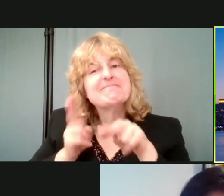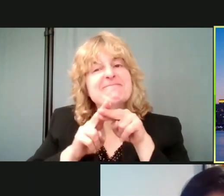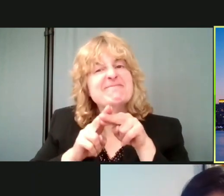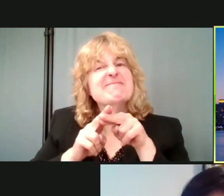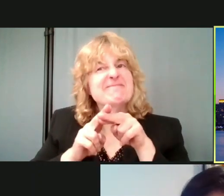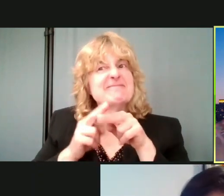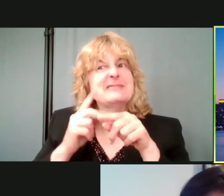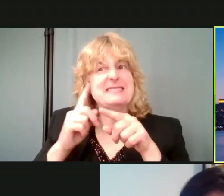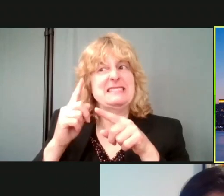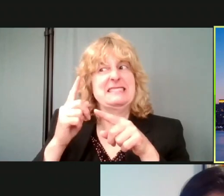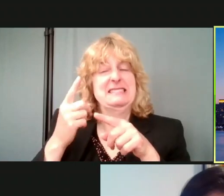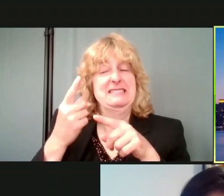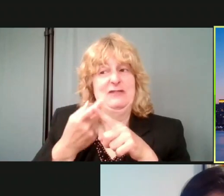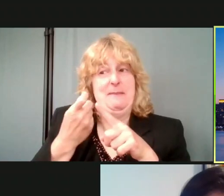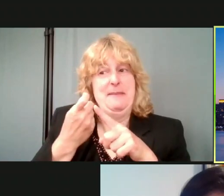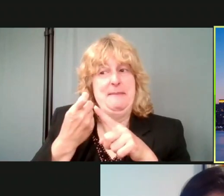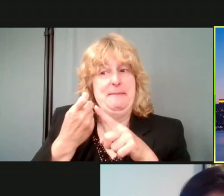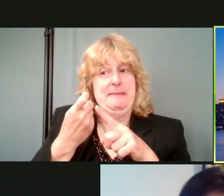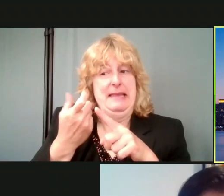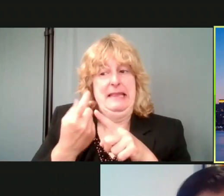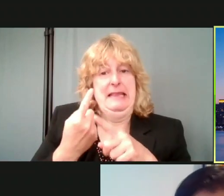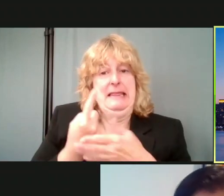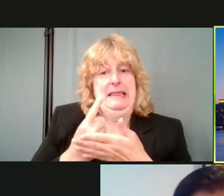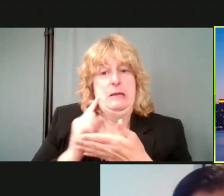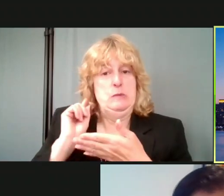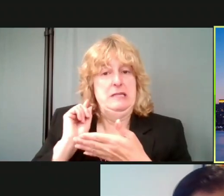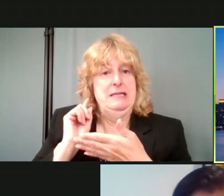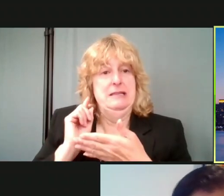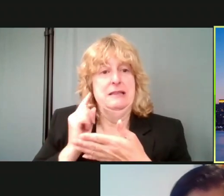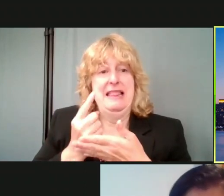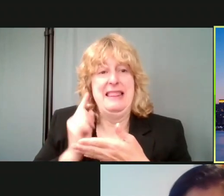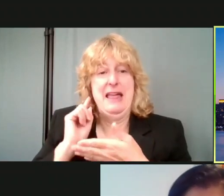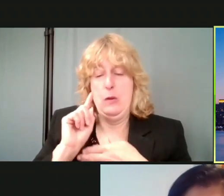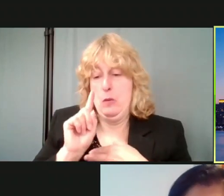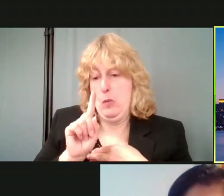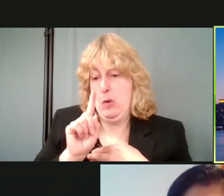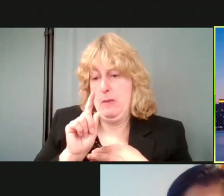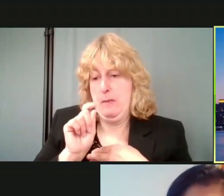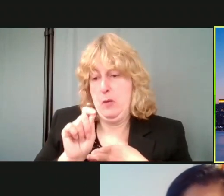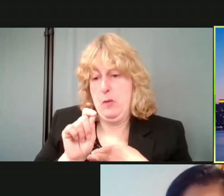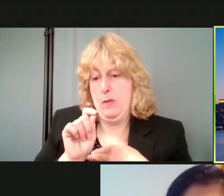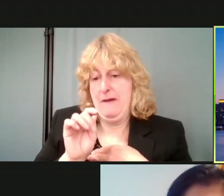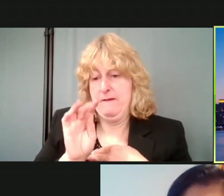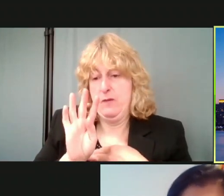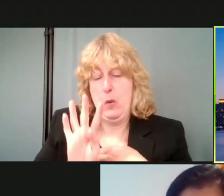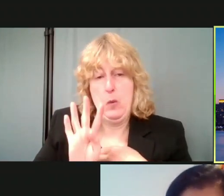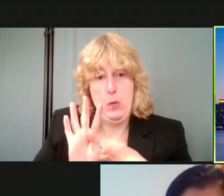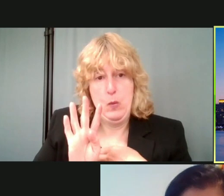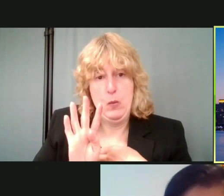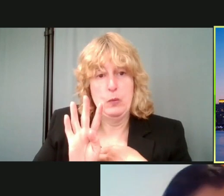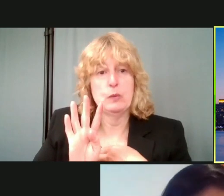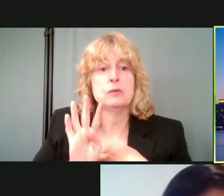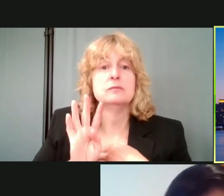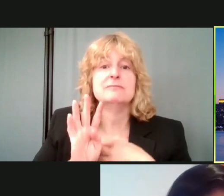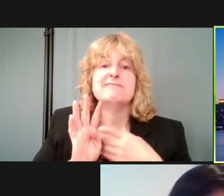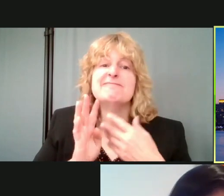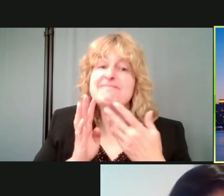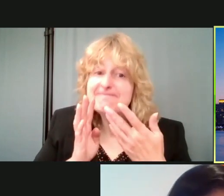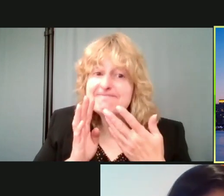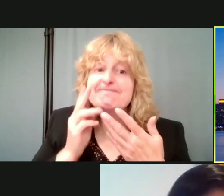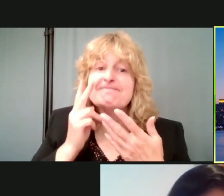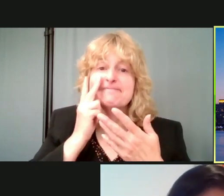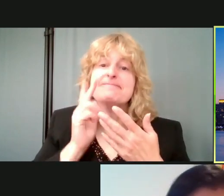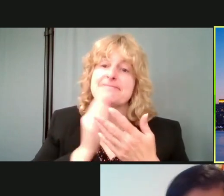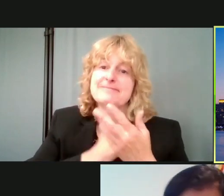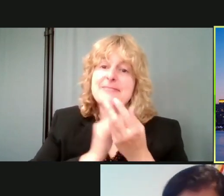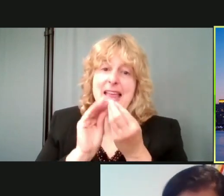week. Last week, we were in, like, 1.4%. So, you can see our numbers